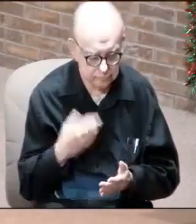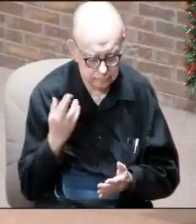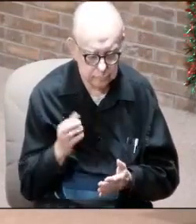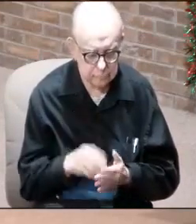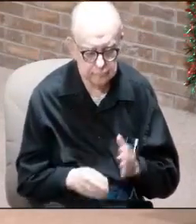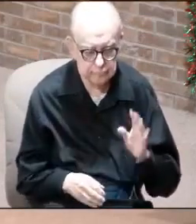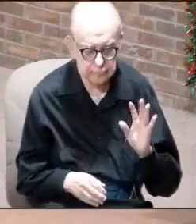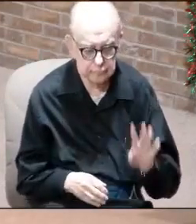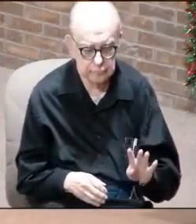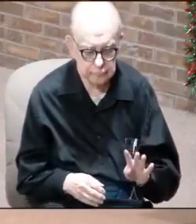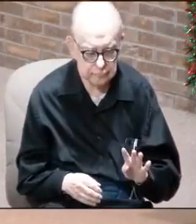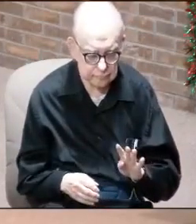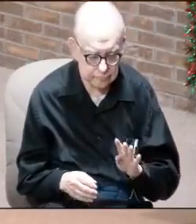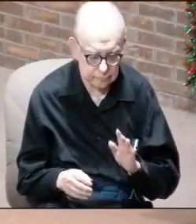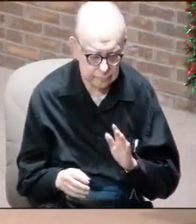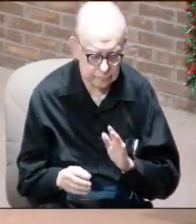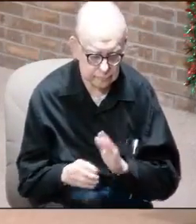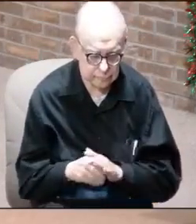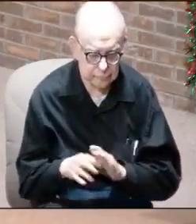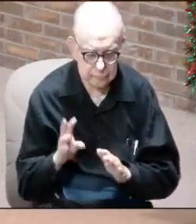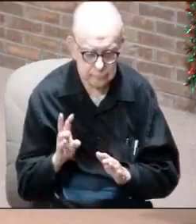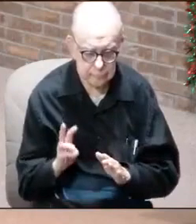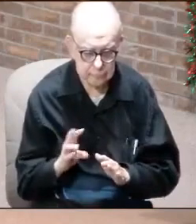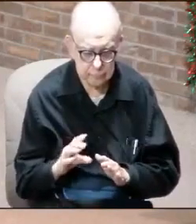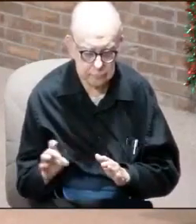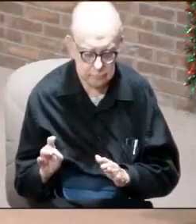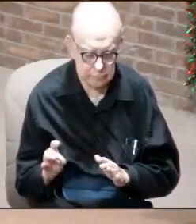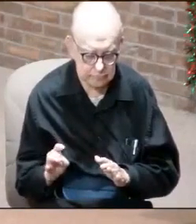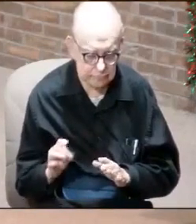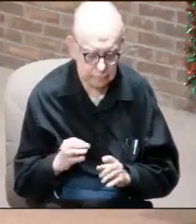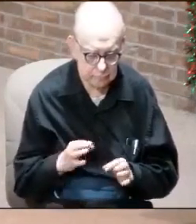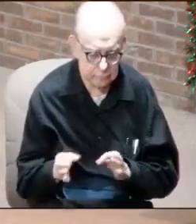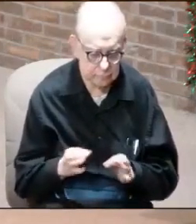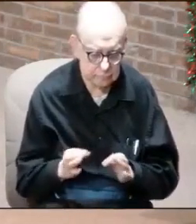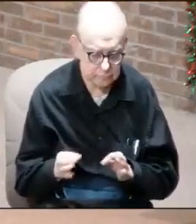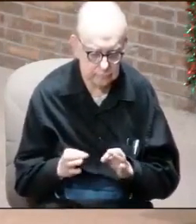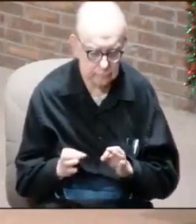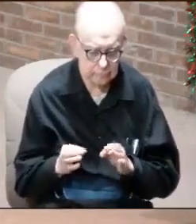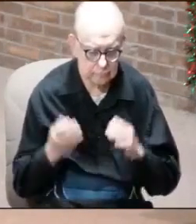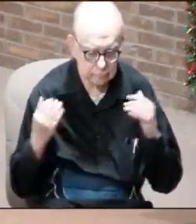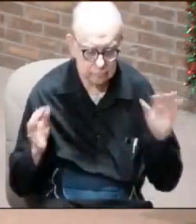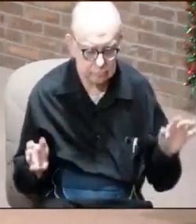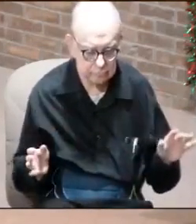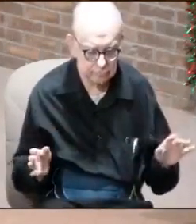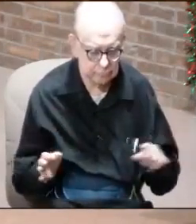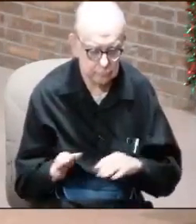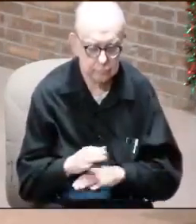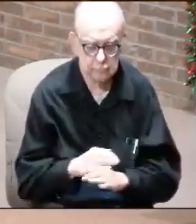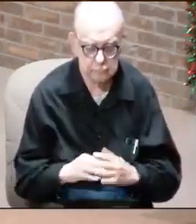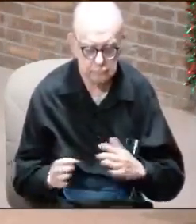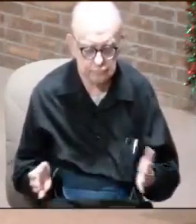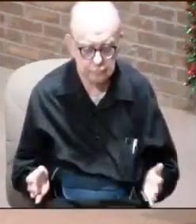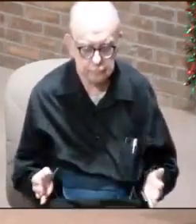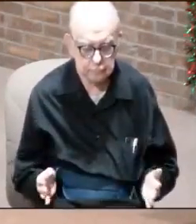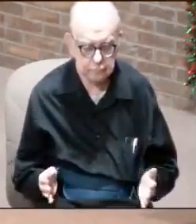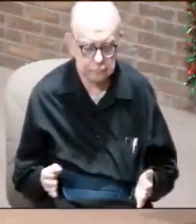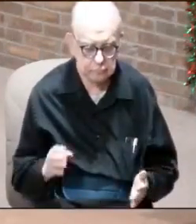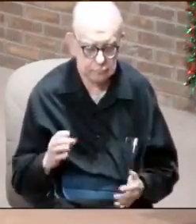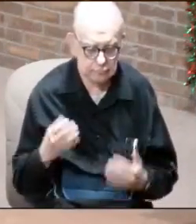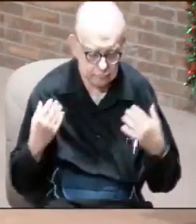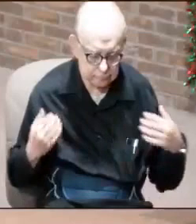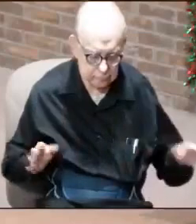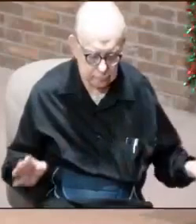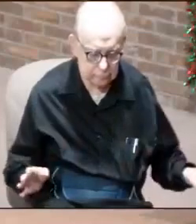chapter 4, verses 6 and 8, where it describes these cherubims, they were covered, they had their wings,